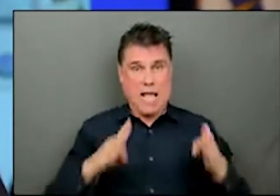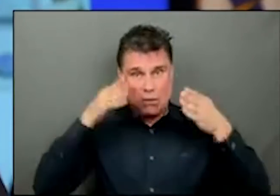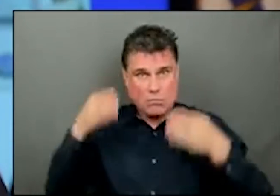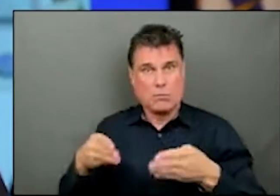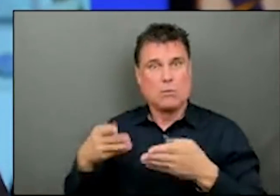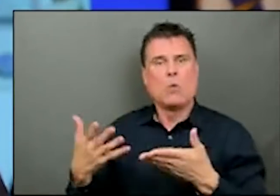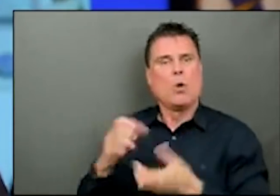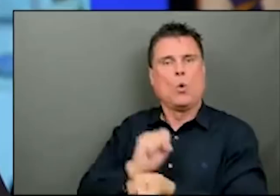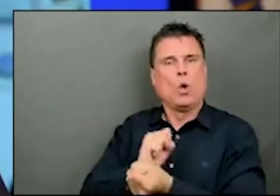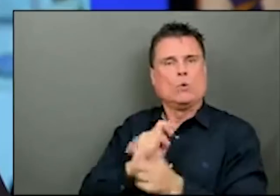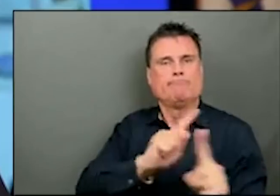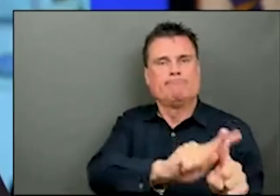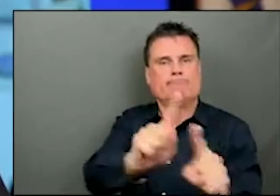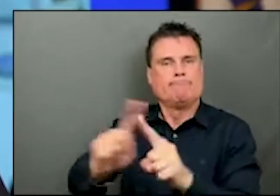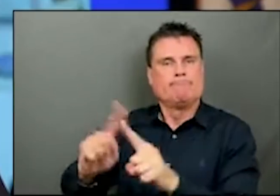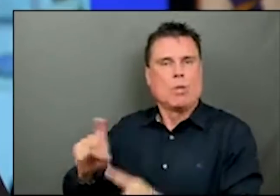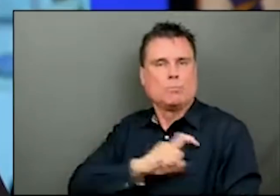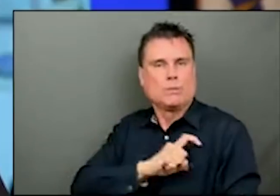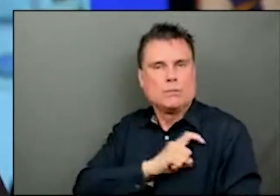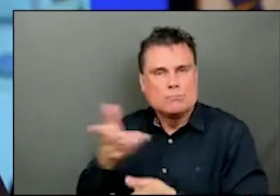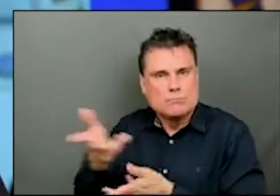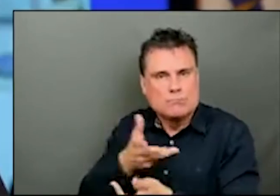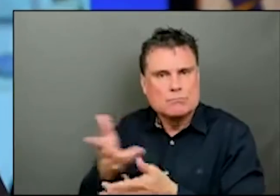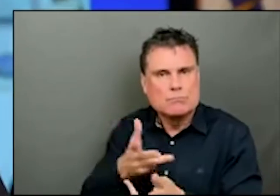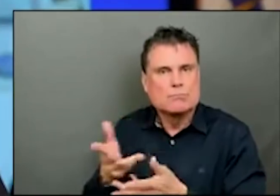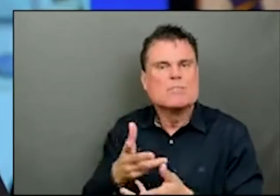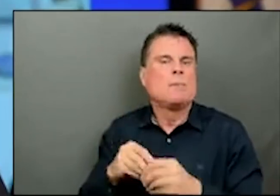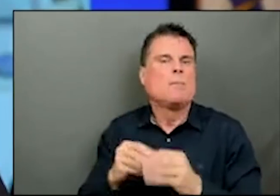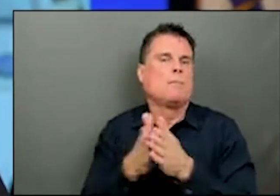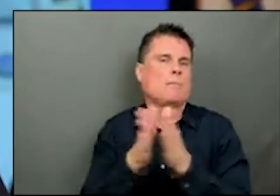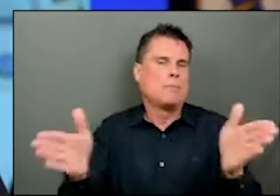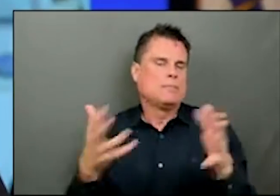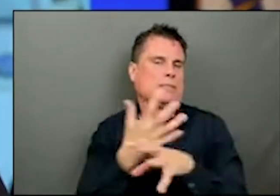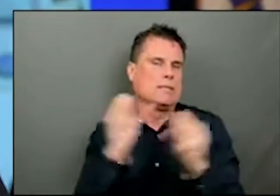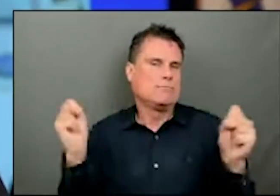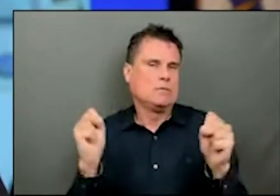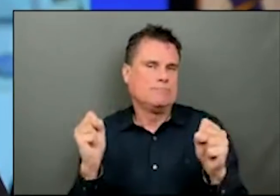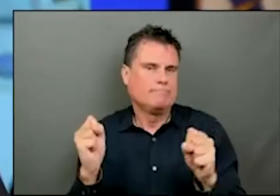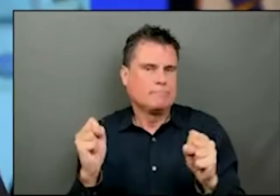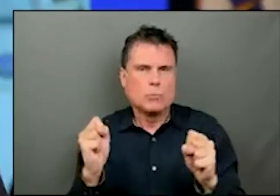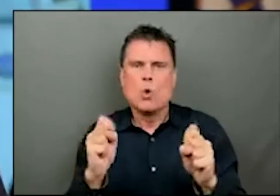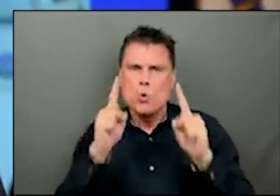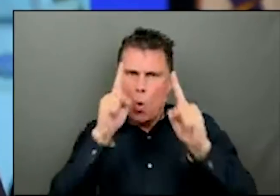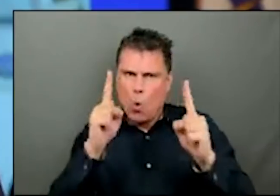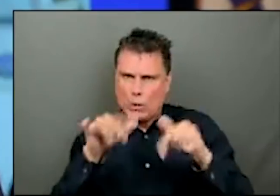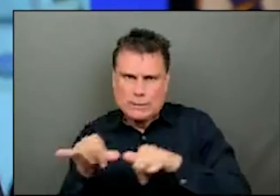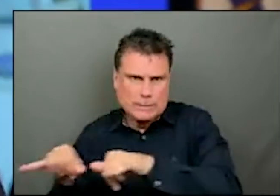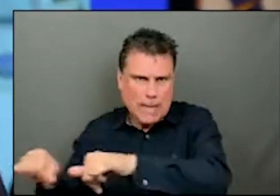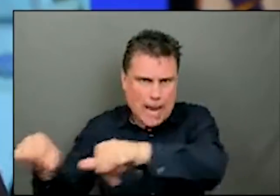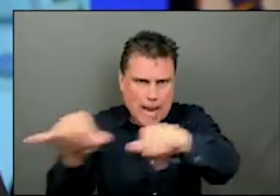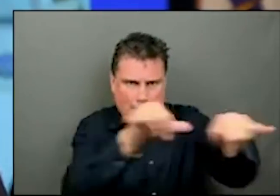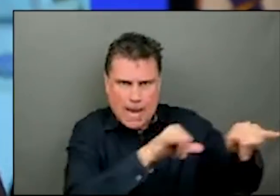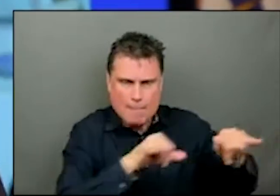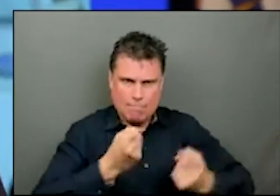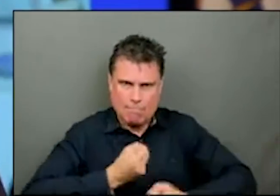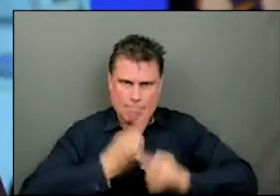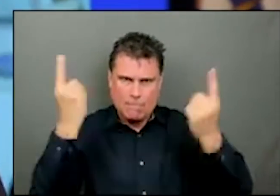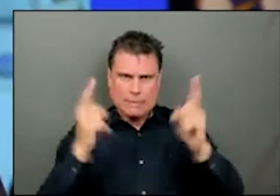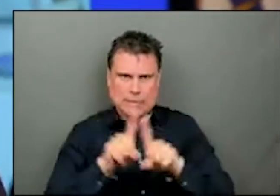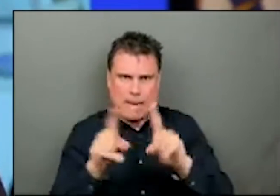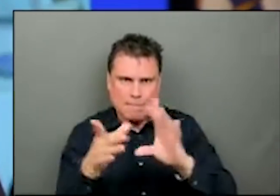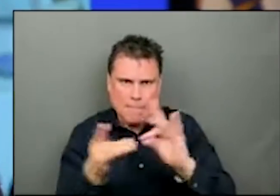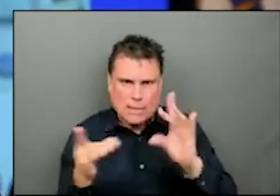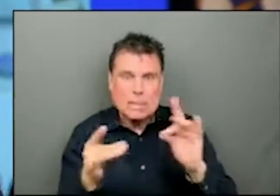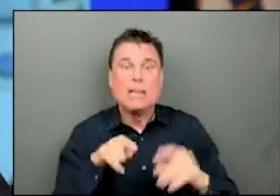officials in public safety to make sure that everybody is on the same page. And I'm confident by the end of the week, we will be. Tanya Fletcher,